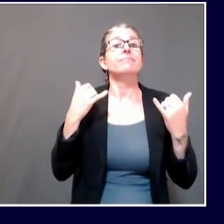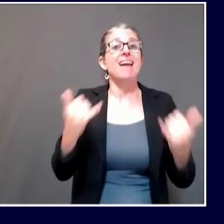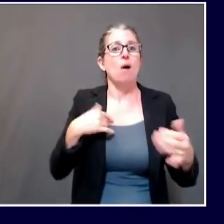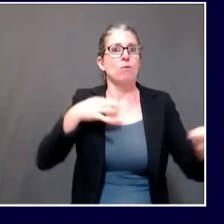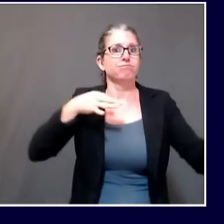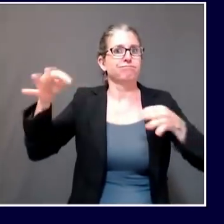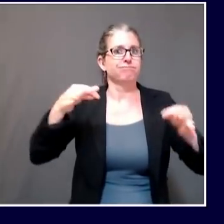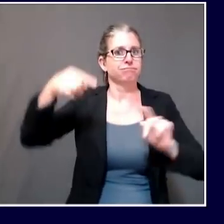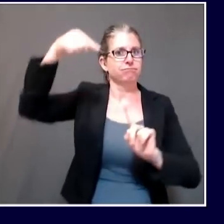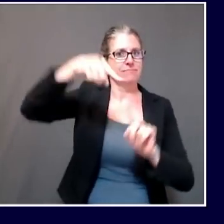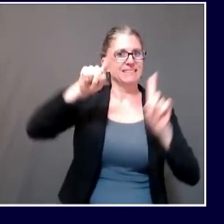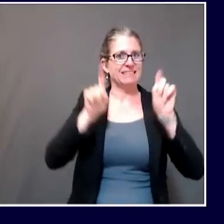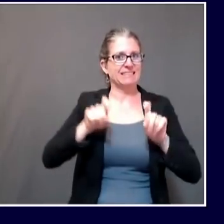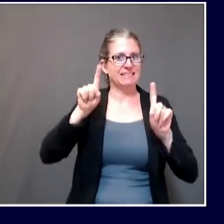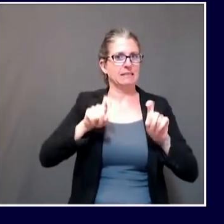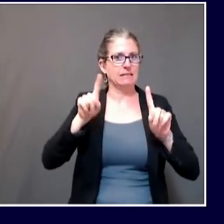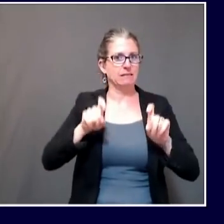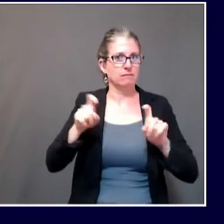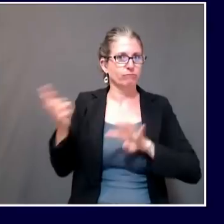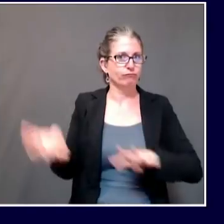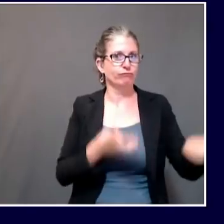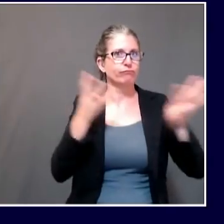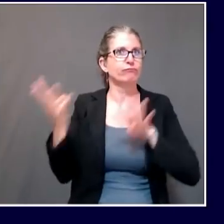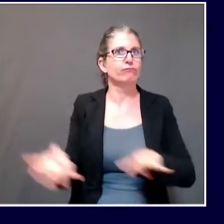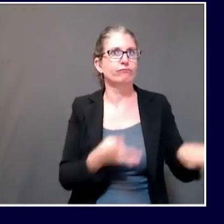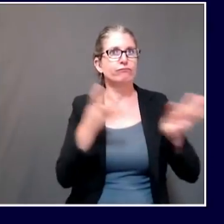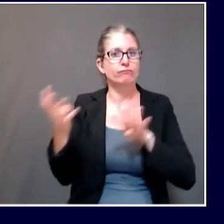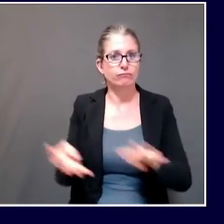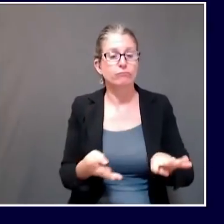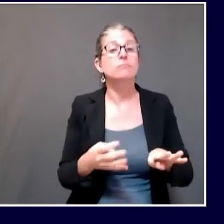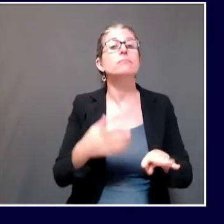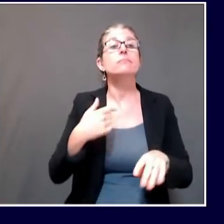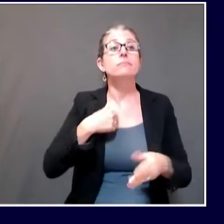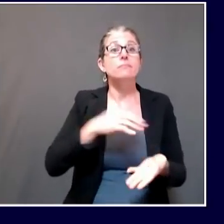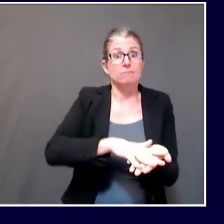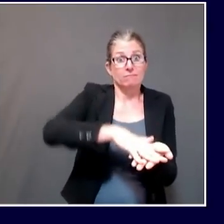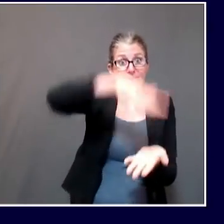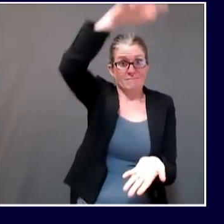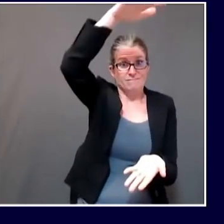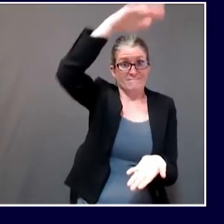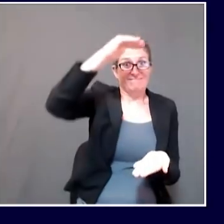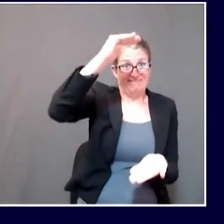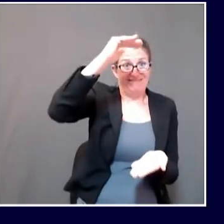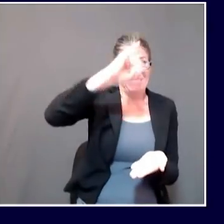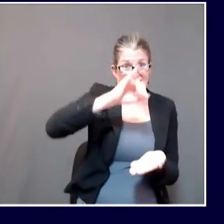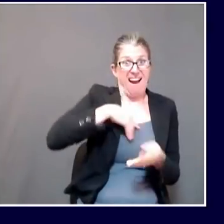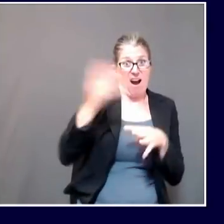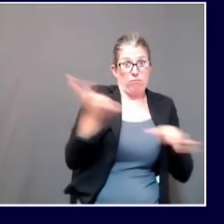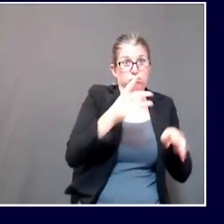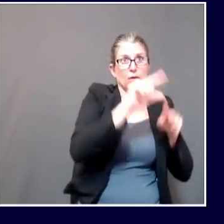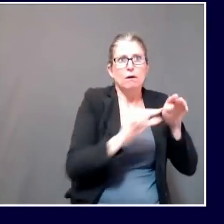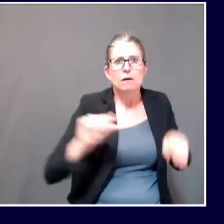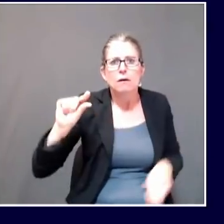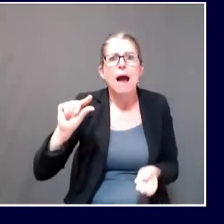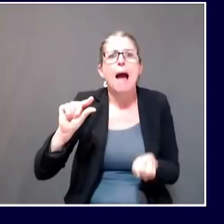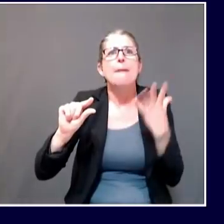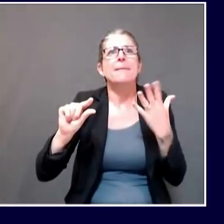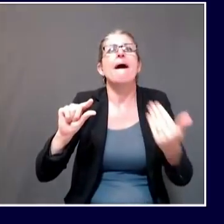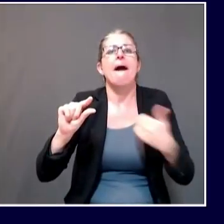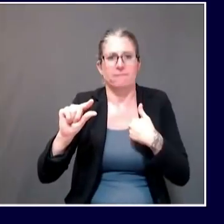Let's first start with positivity rates. Based on 5,788